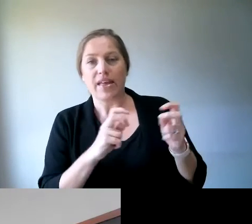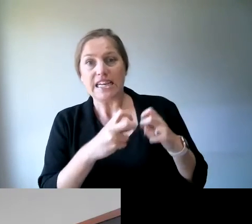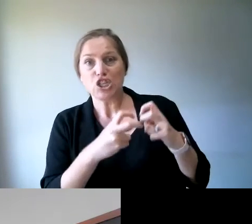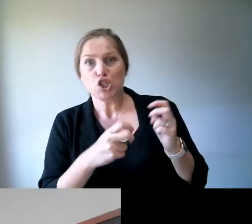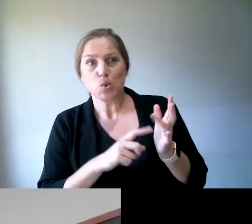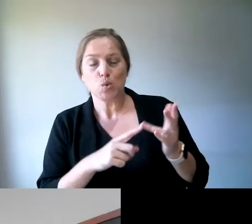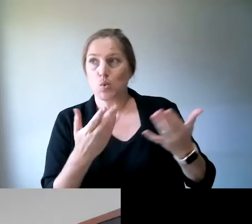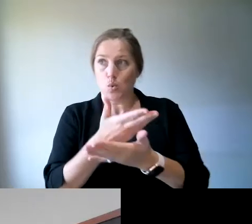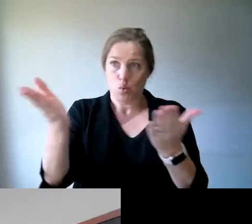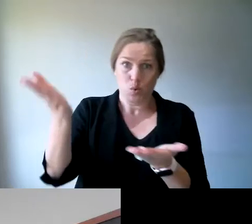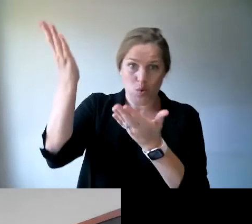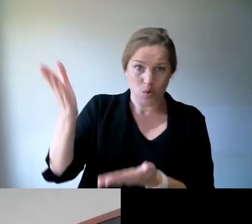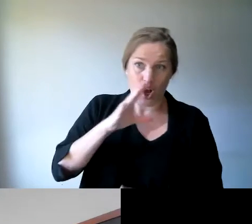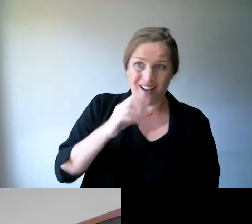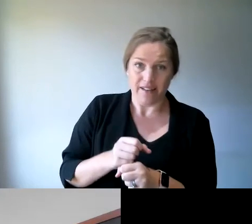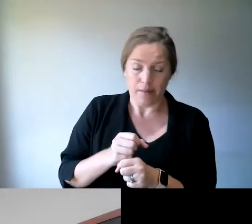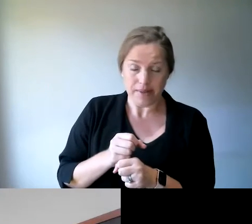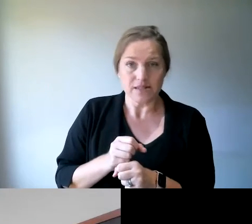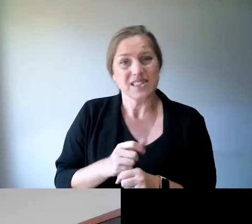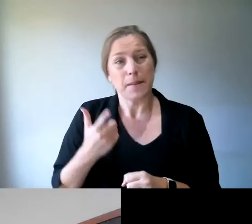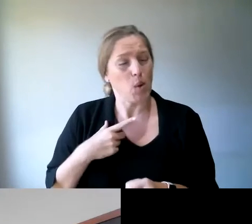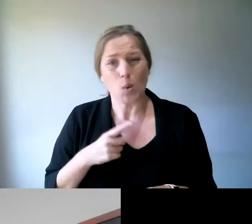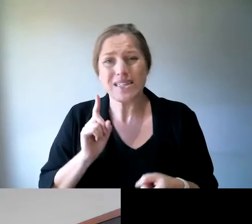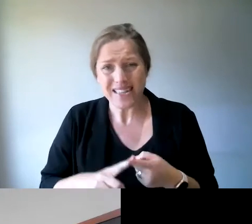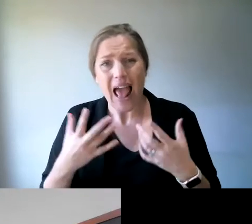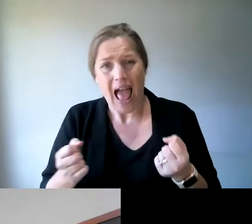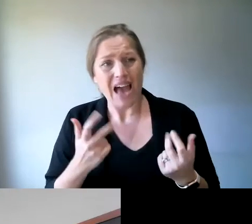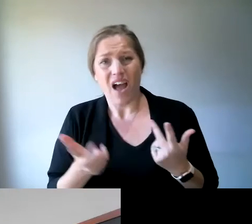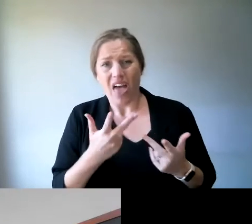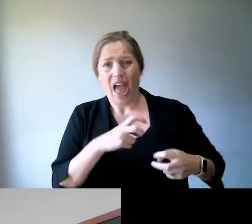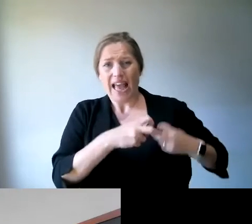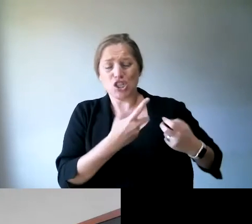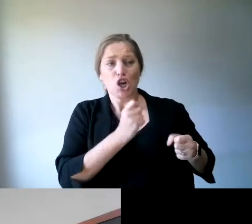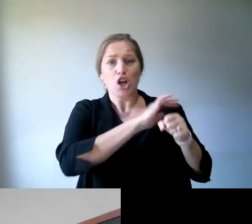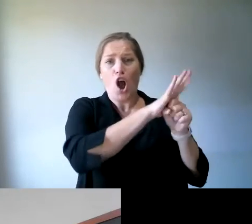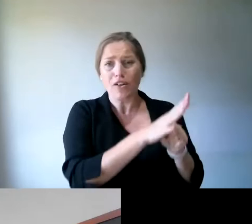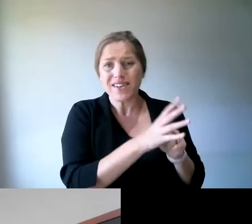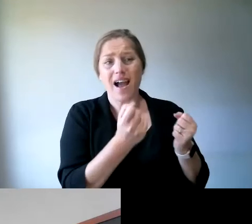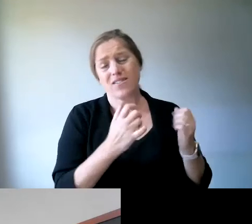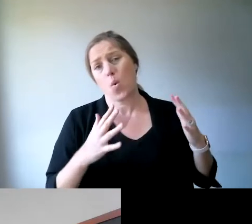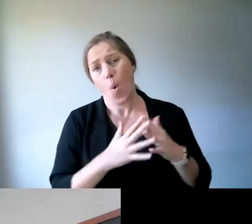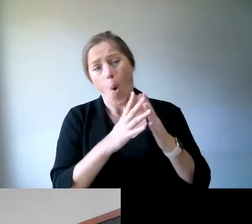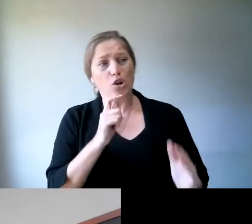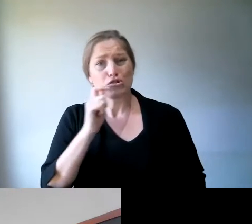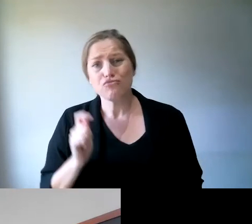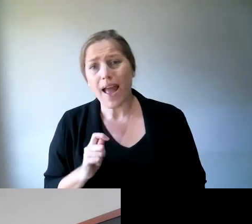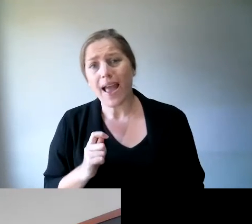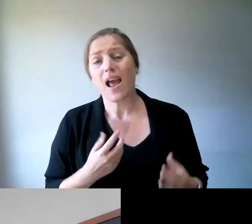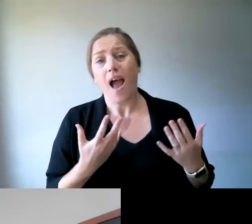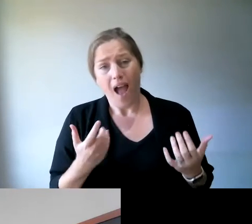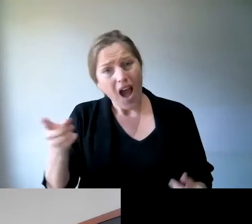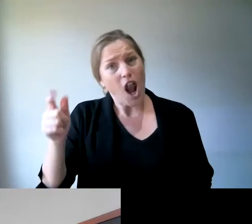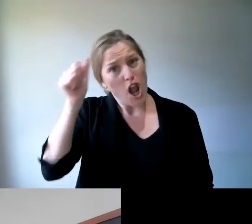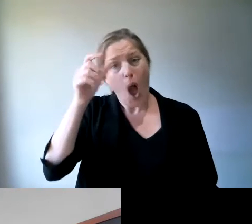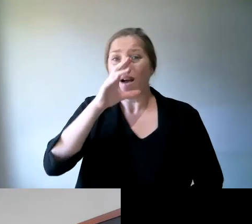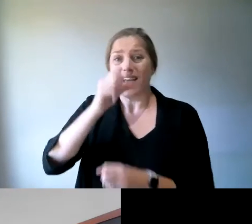on in the world at the moment, we've still got the ongoing issues with COVID. We've got the war in the Ukraine. There's so many things that politicians are going to